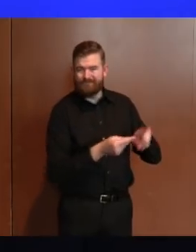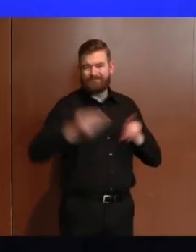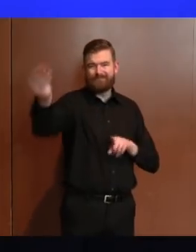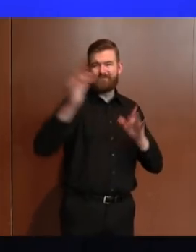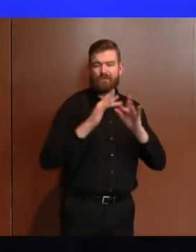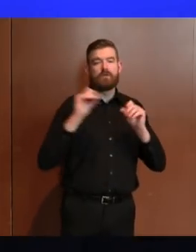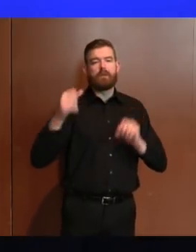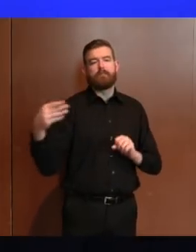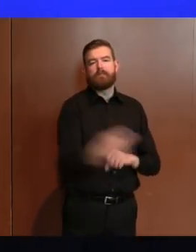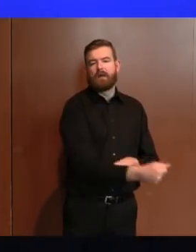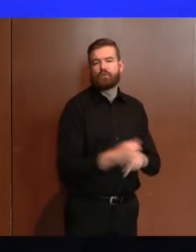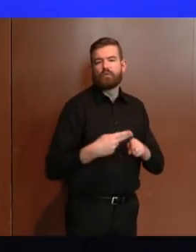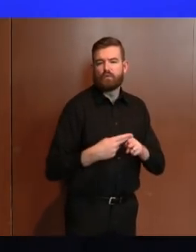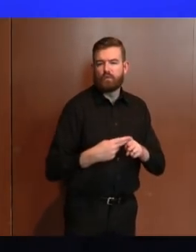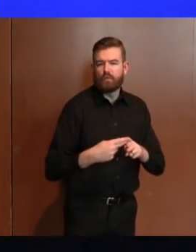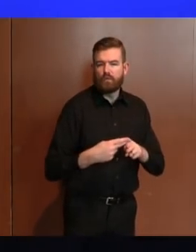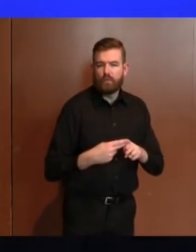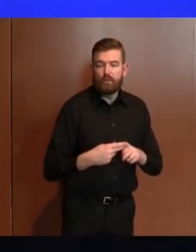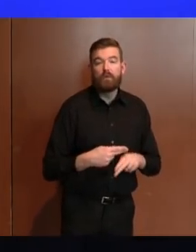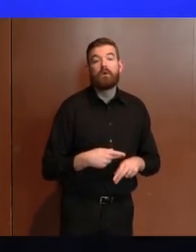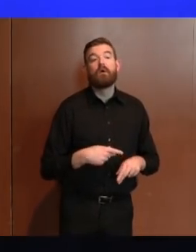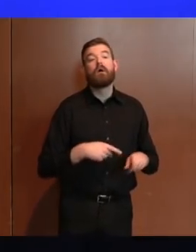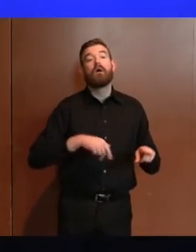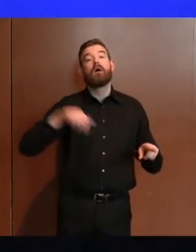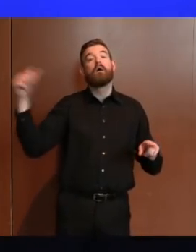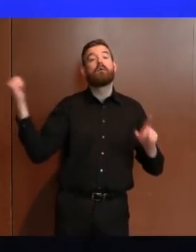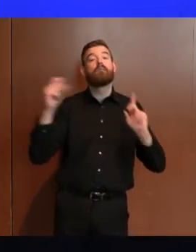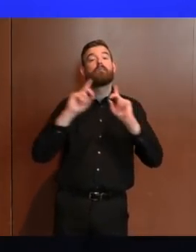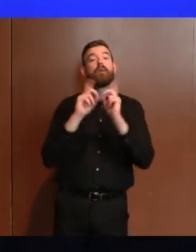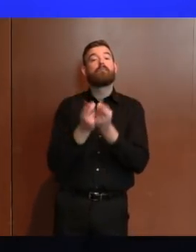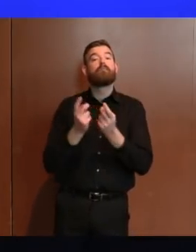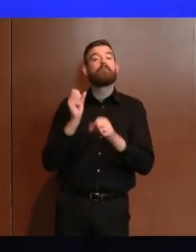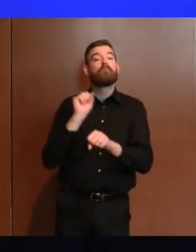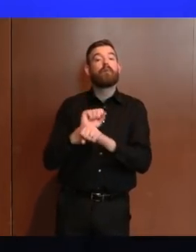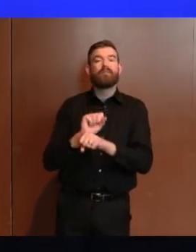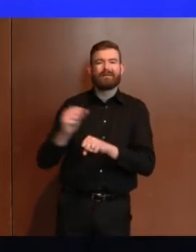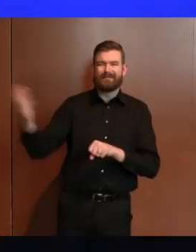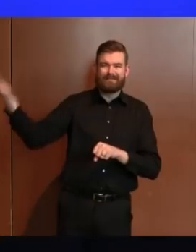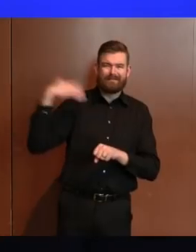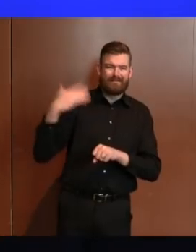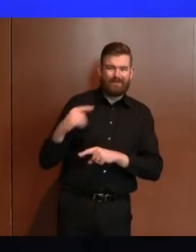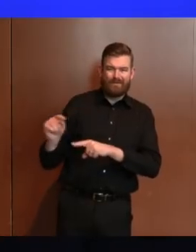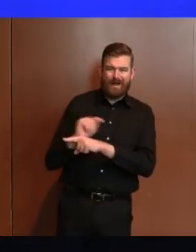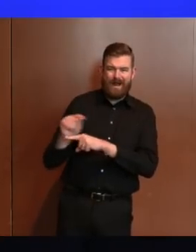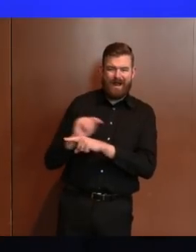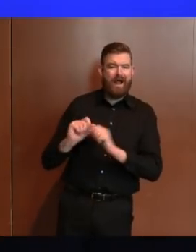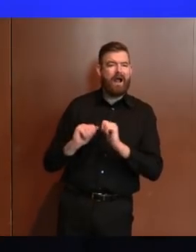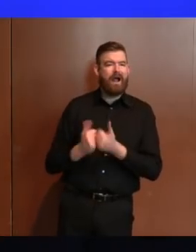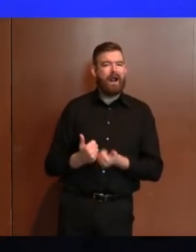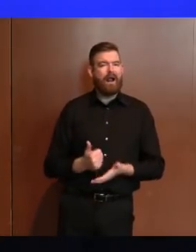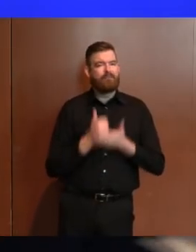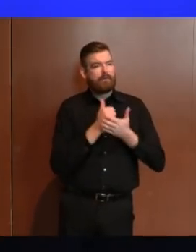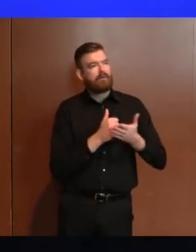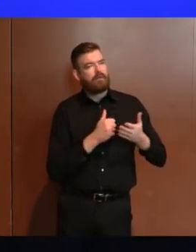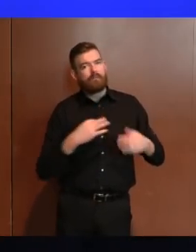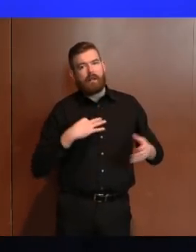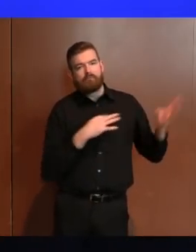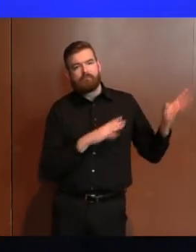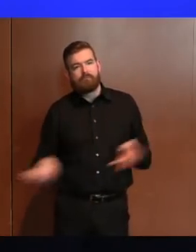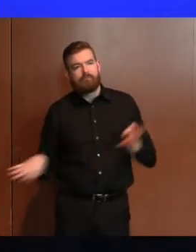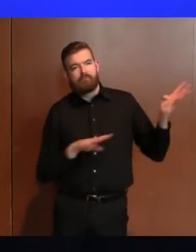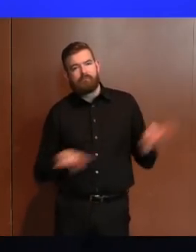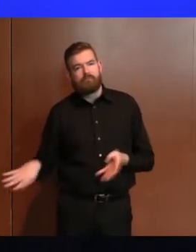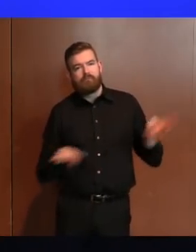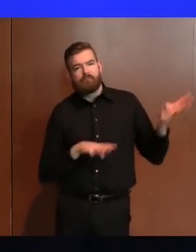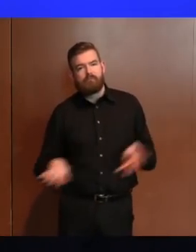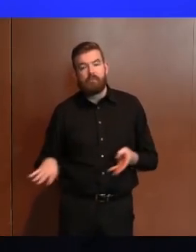lines and have trained employees from other divisions to help us field calls. We have procured hundreds of additional laptops so more staff can work remotely.